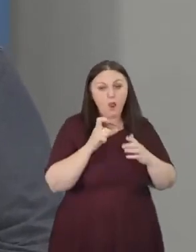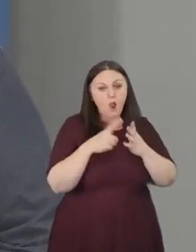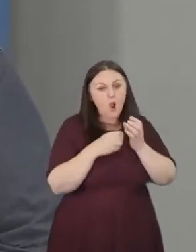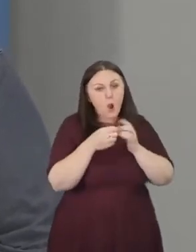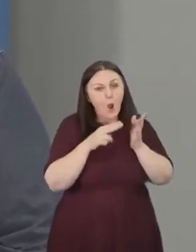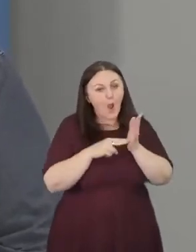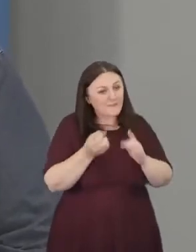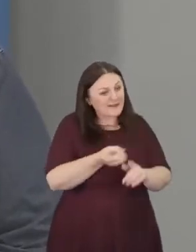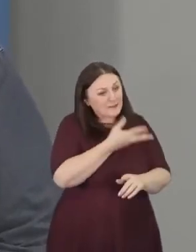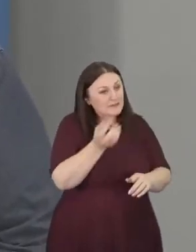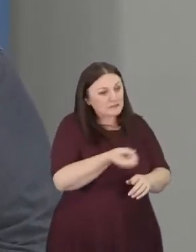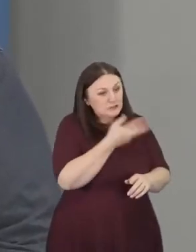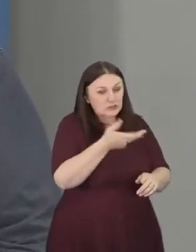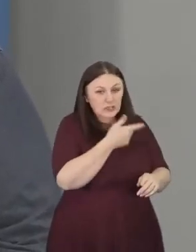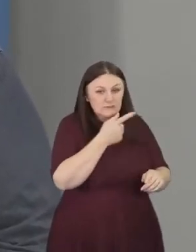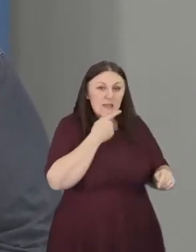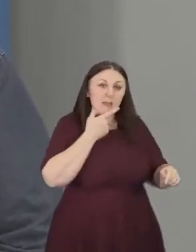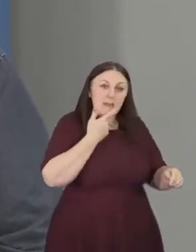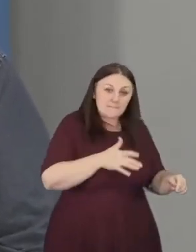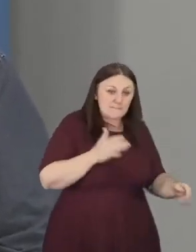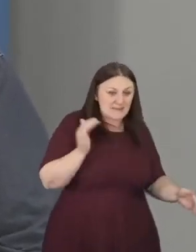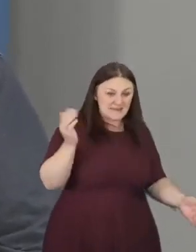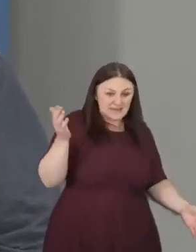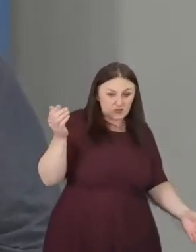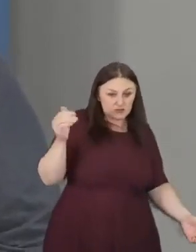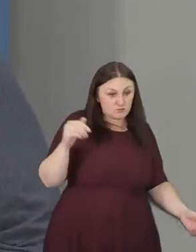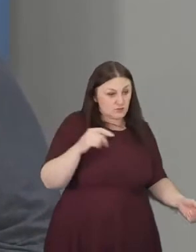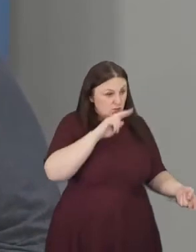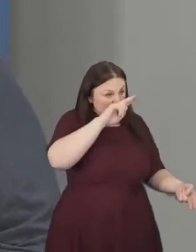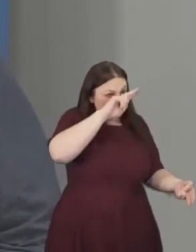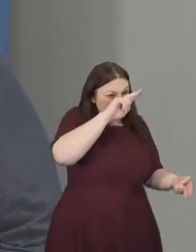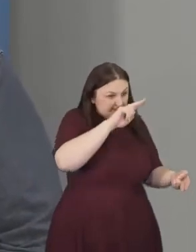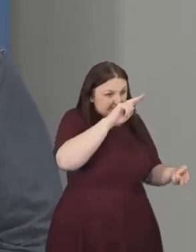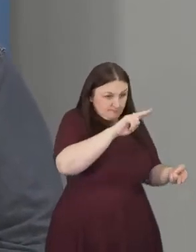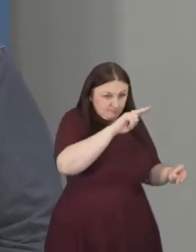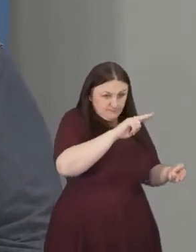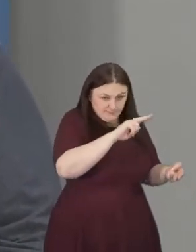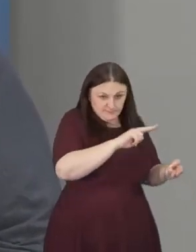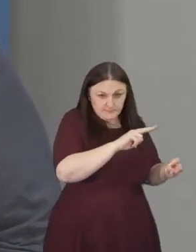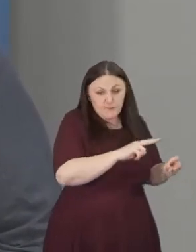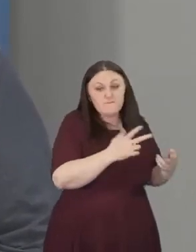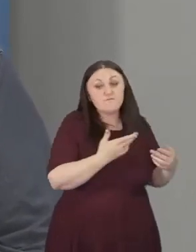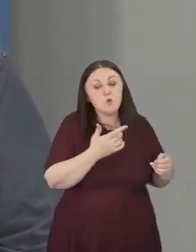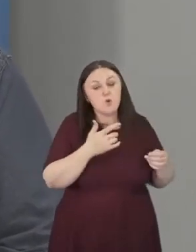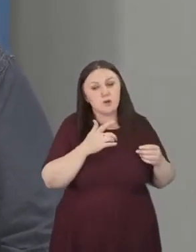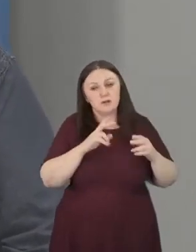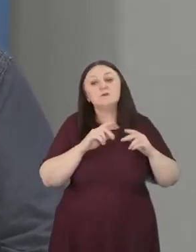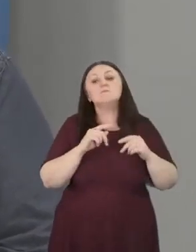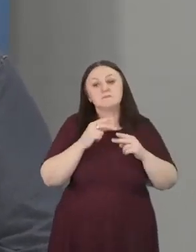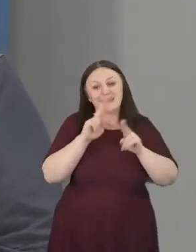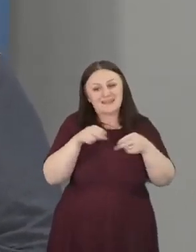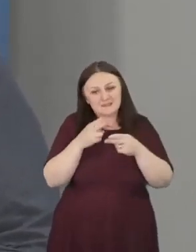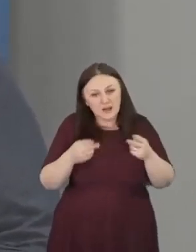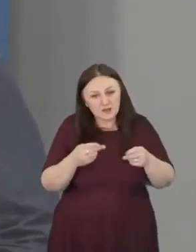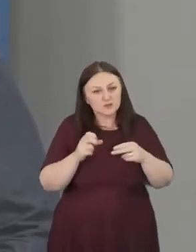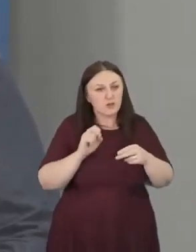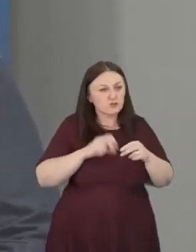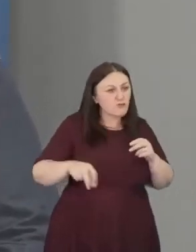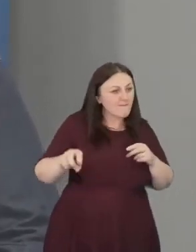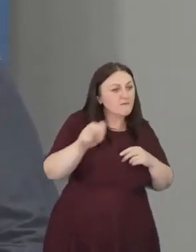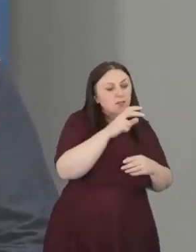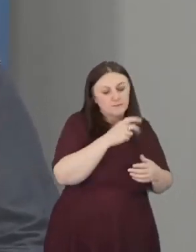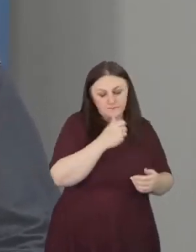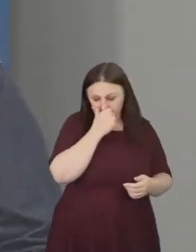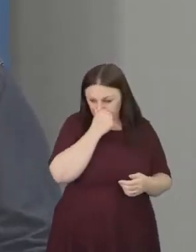both for UK and international travel. And that's the least we can do, and we're doing a lot more than